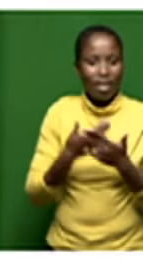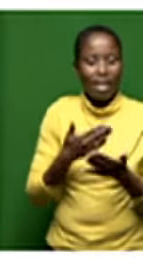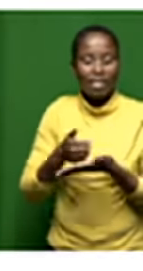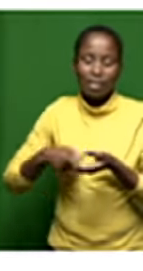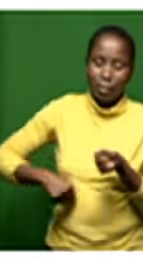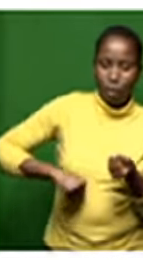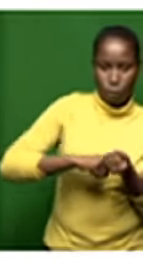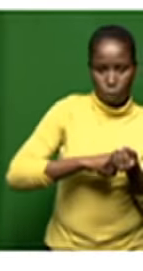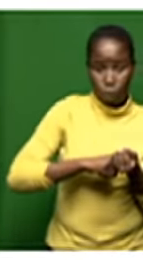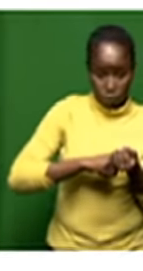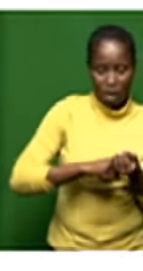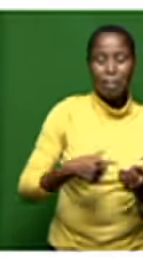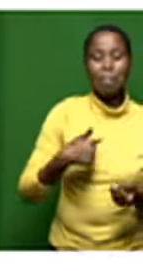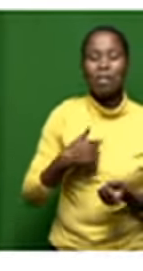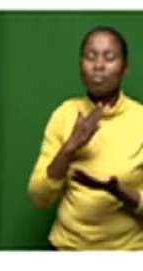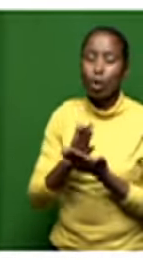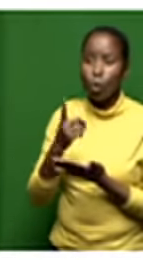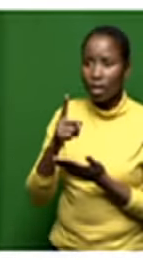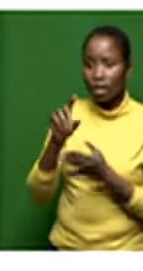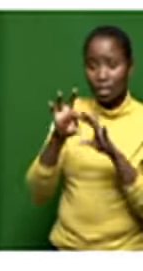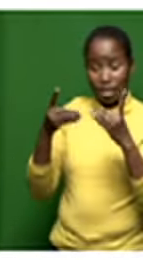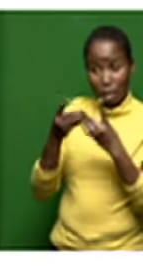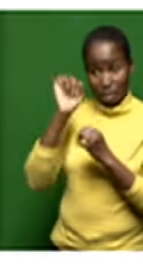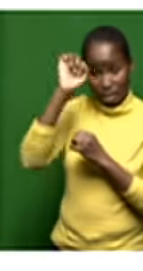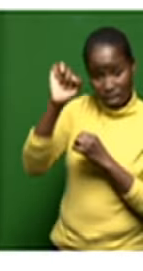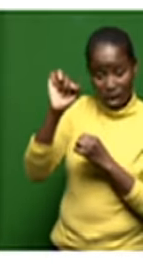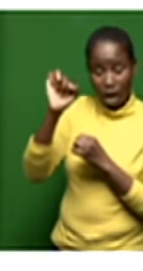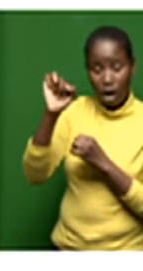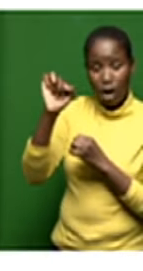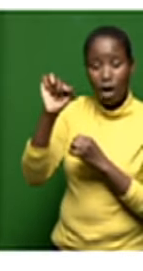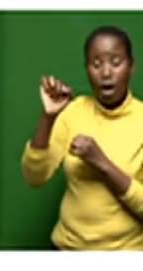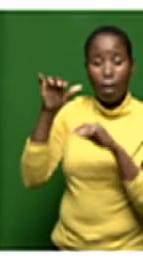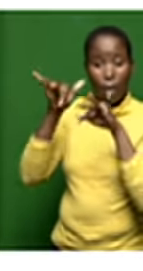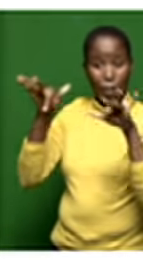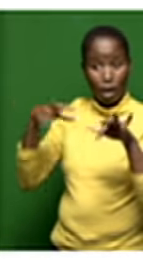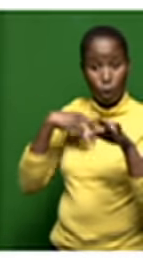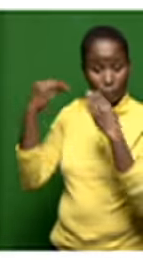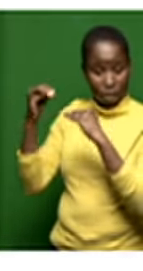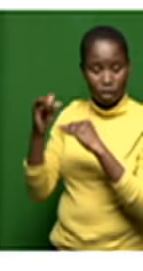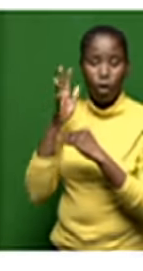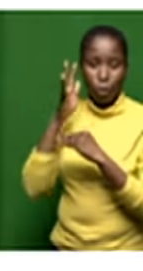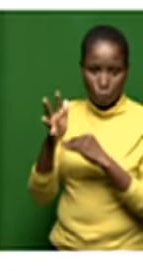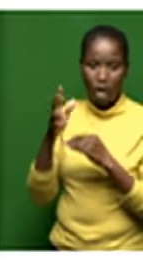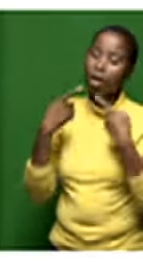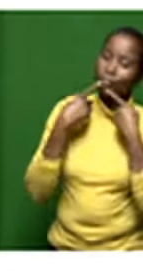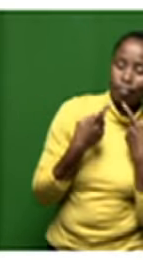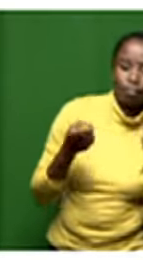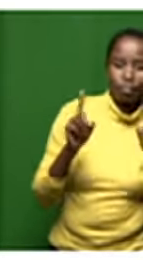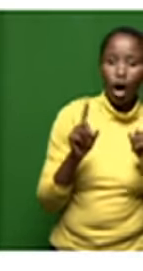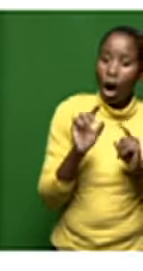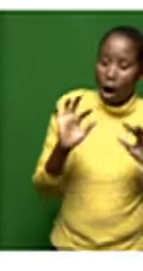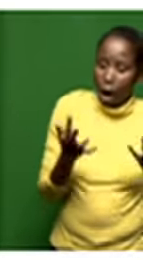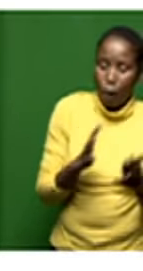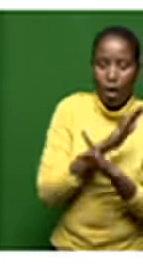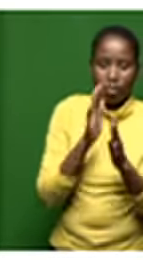diligence i am sure the department of public enterprise will make communication in due time how this will all